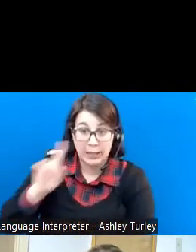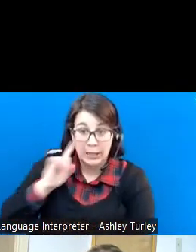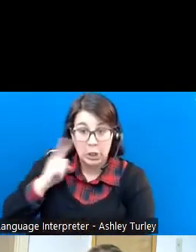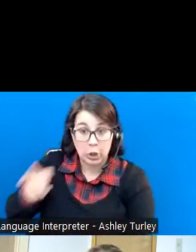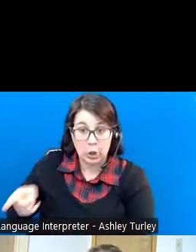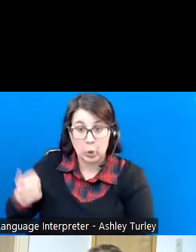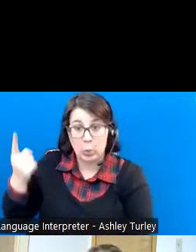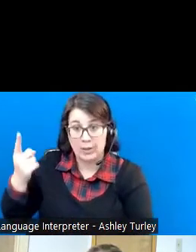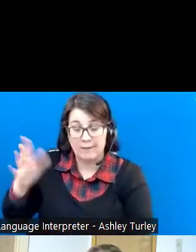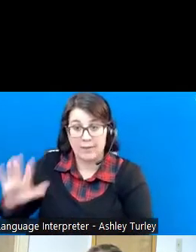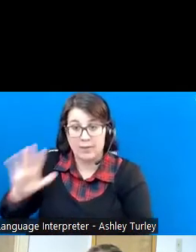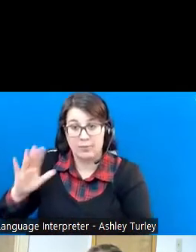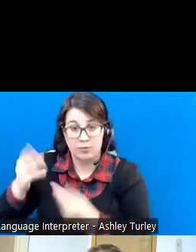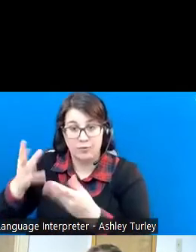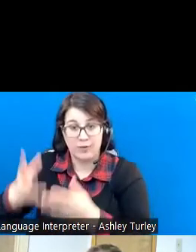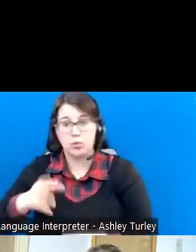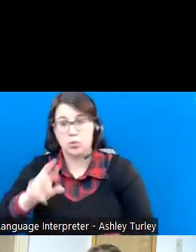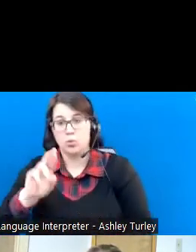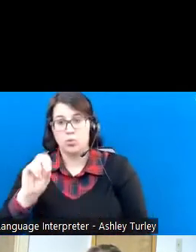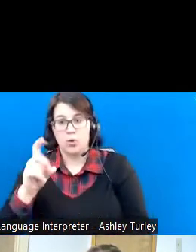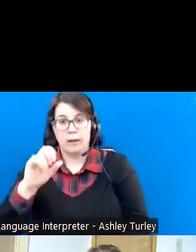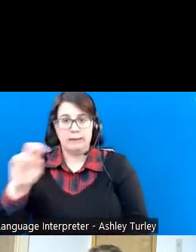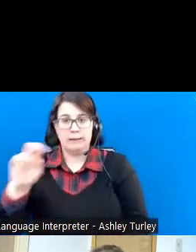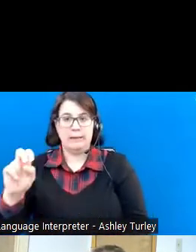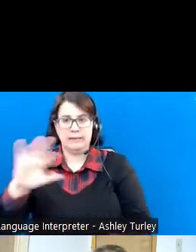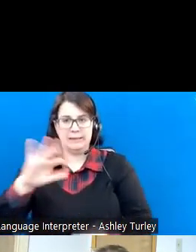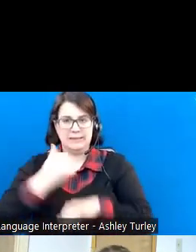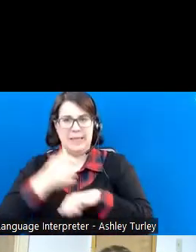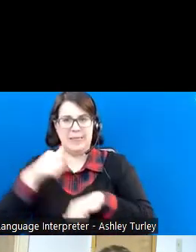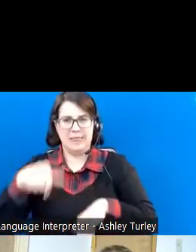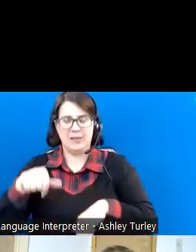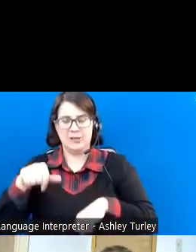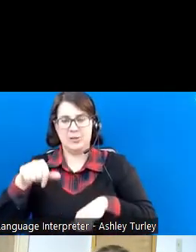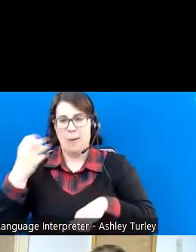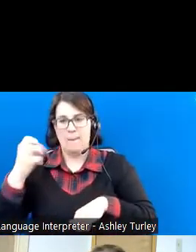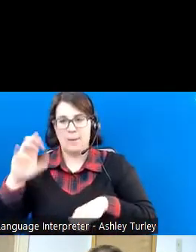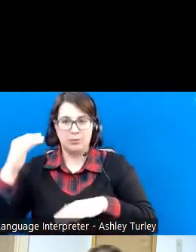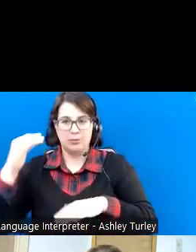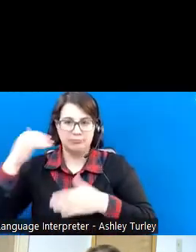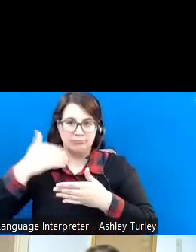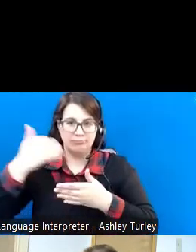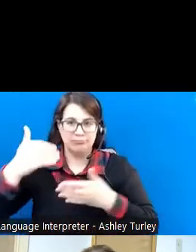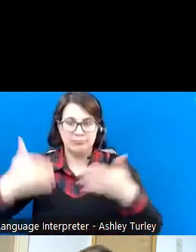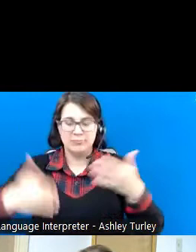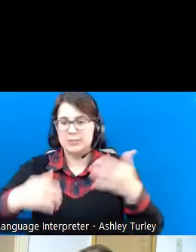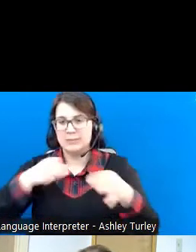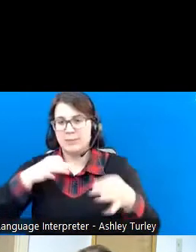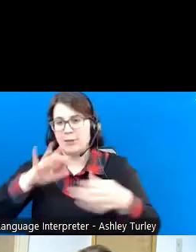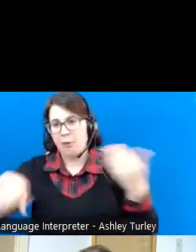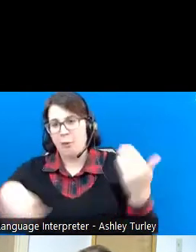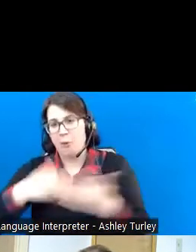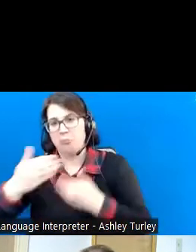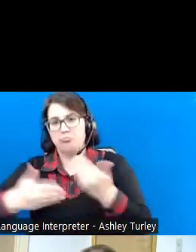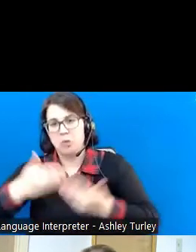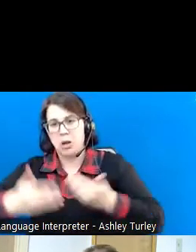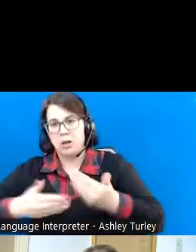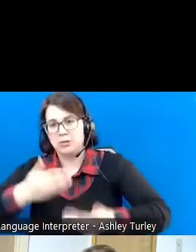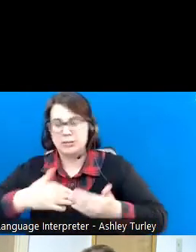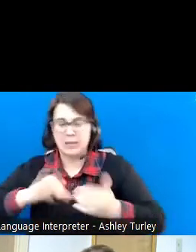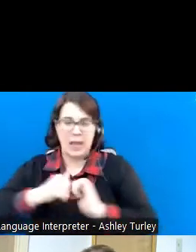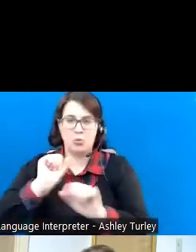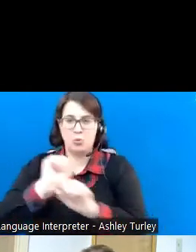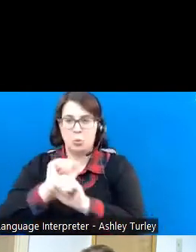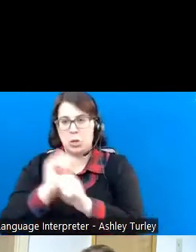I really like the way Roxanne set this webinar up. It just kind of works through the whole process of working towards